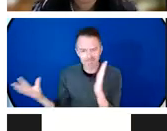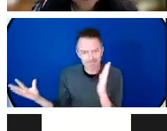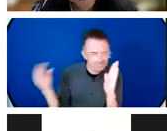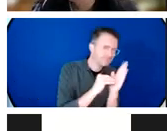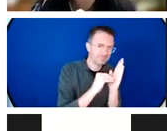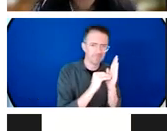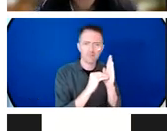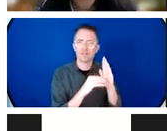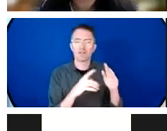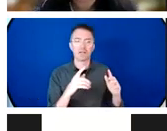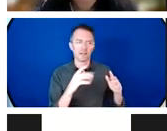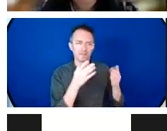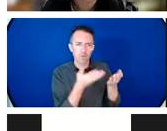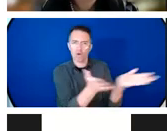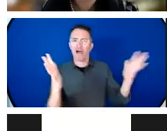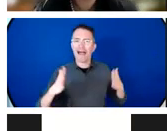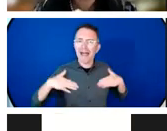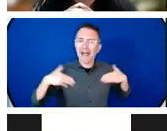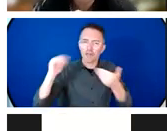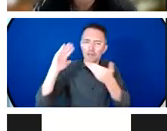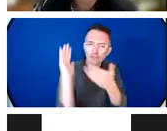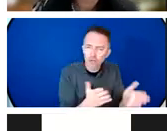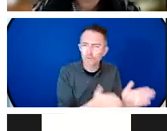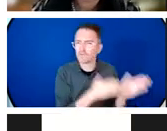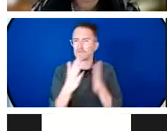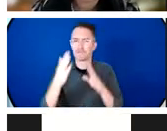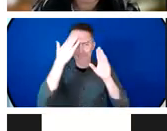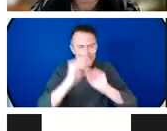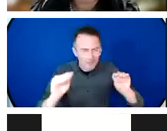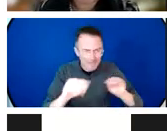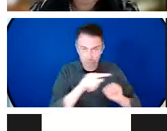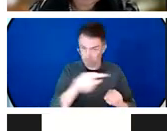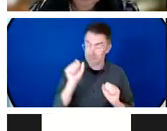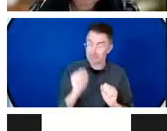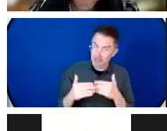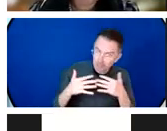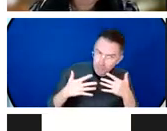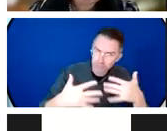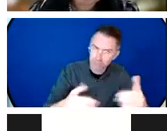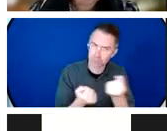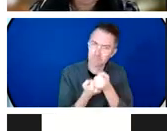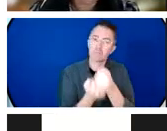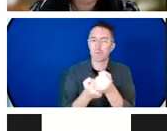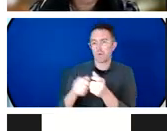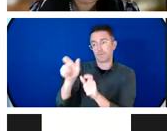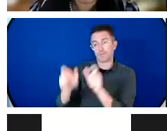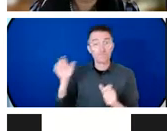We need to invest not only in the health systems but also in the integration and really